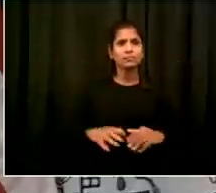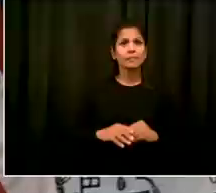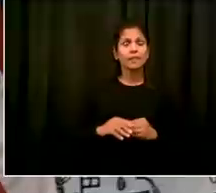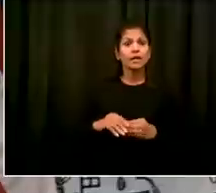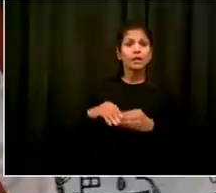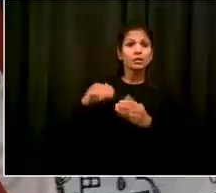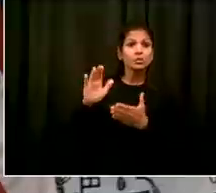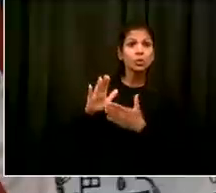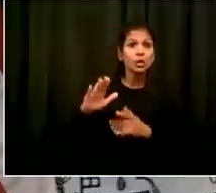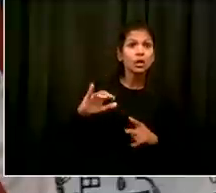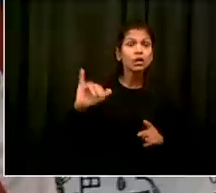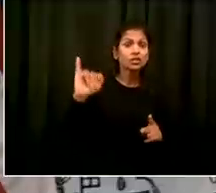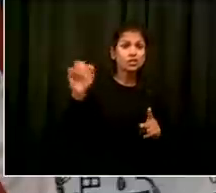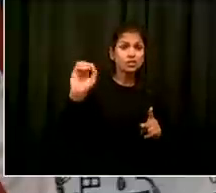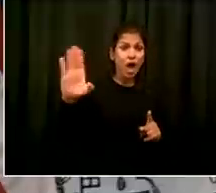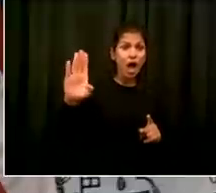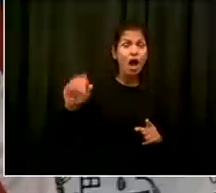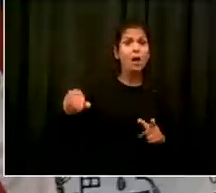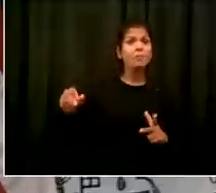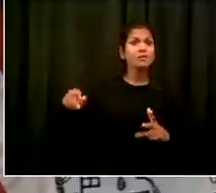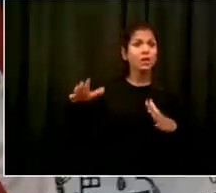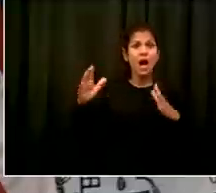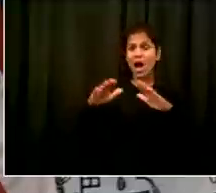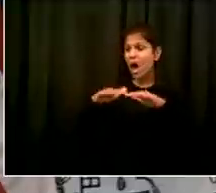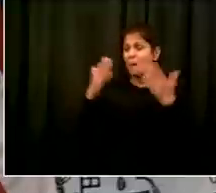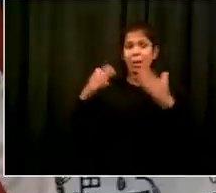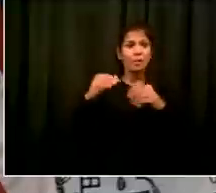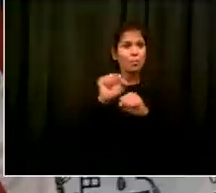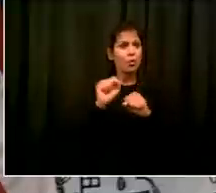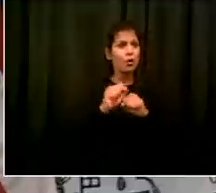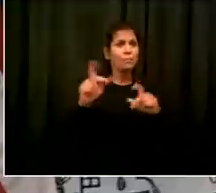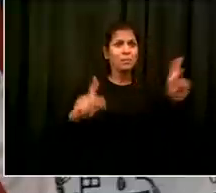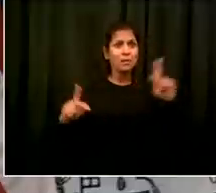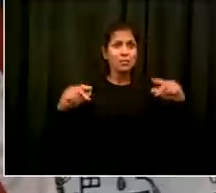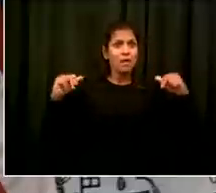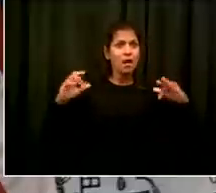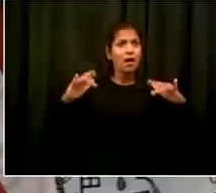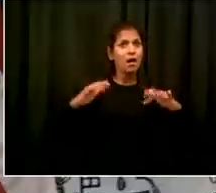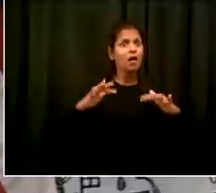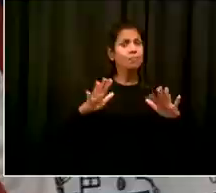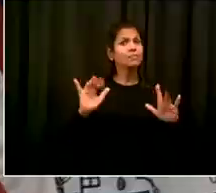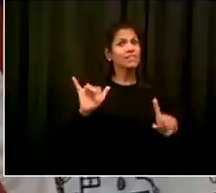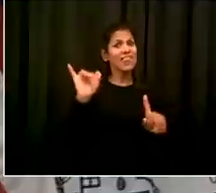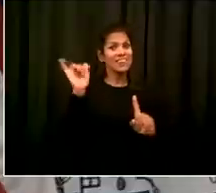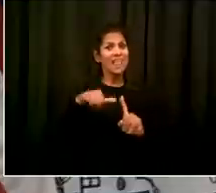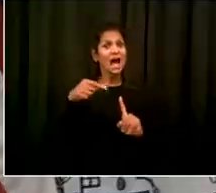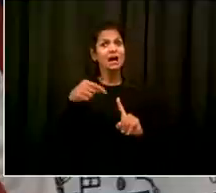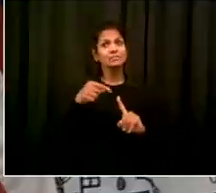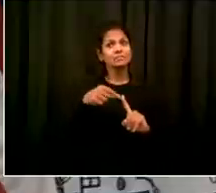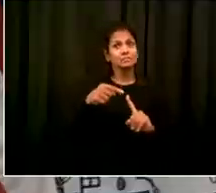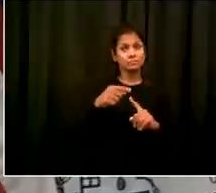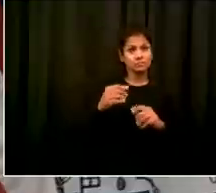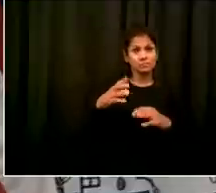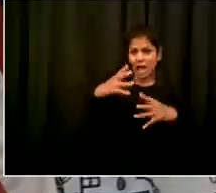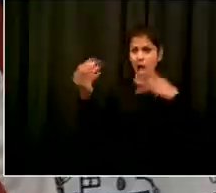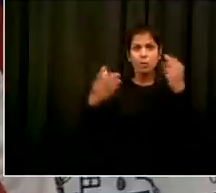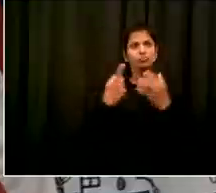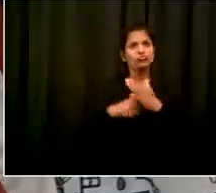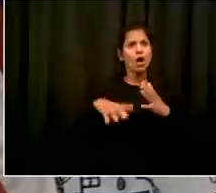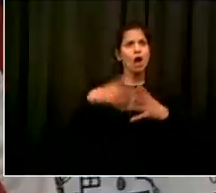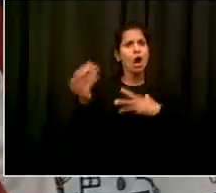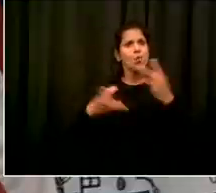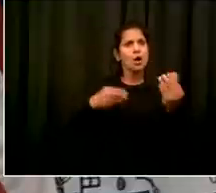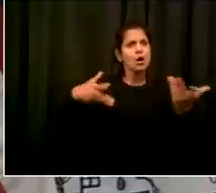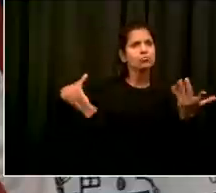thank god schools coming back but with that comes the need to stay tight and disciplined about our approach so